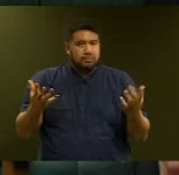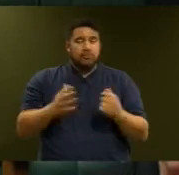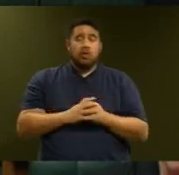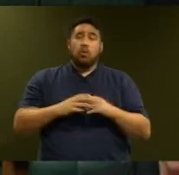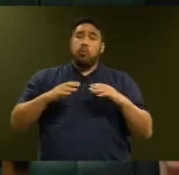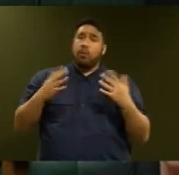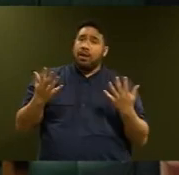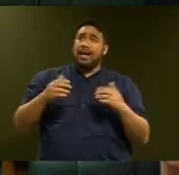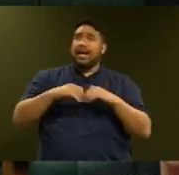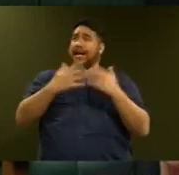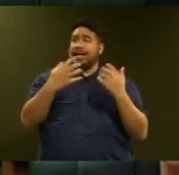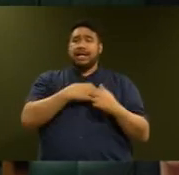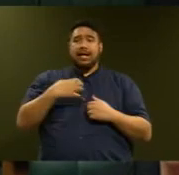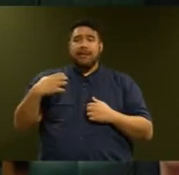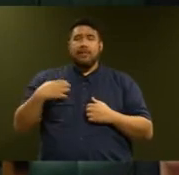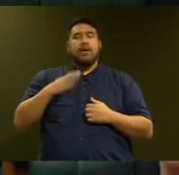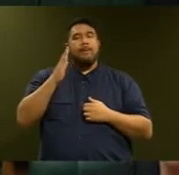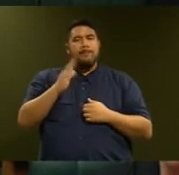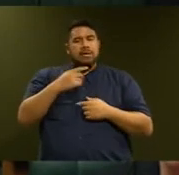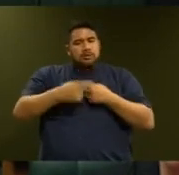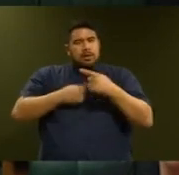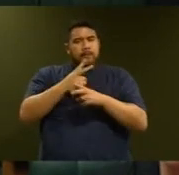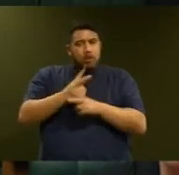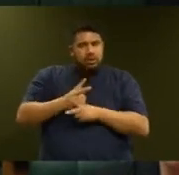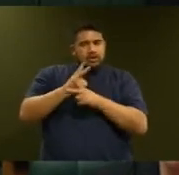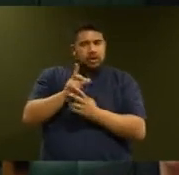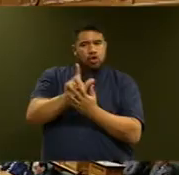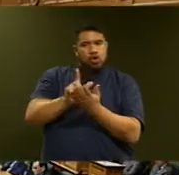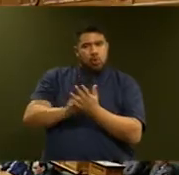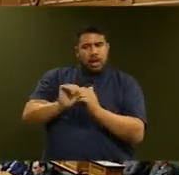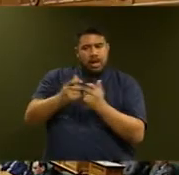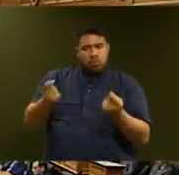responsible government to continually monitor how laws are being implemented.